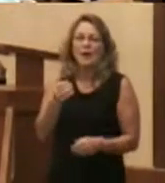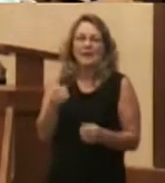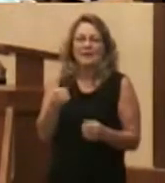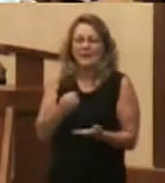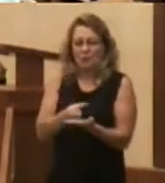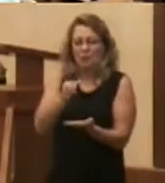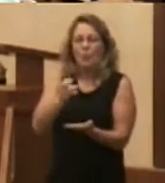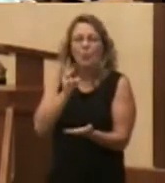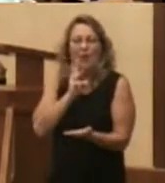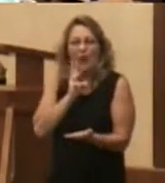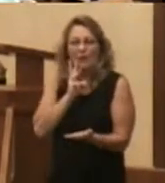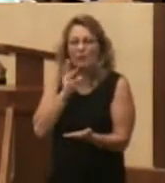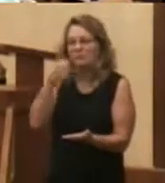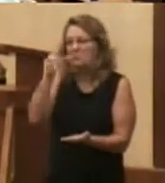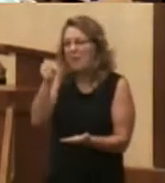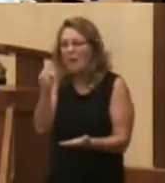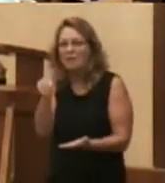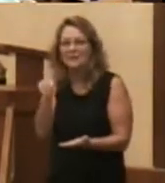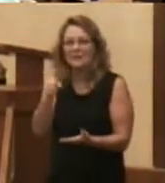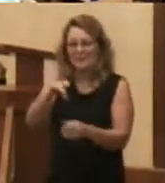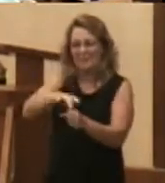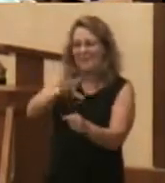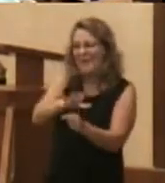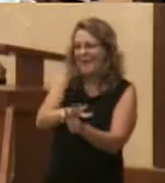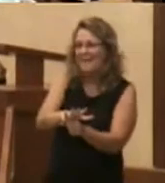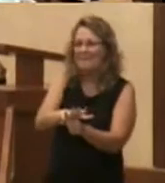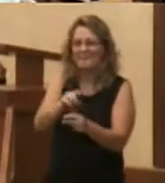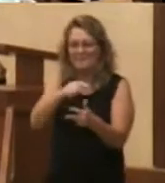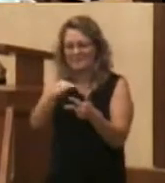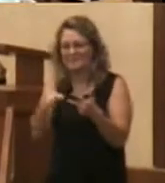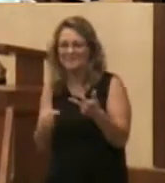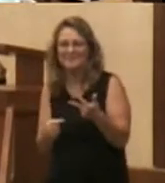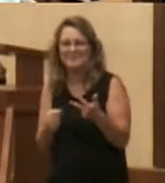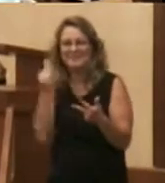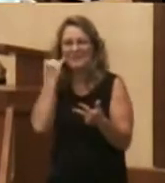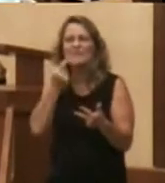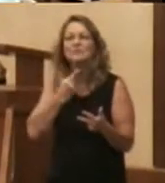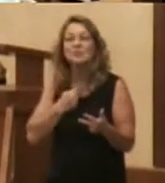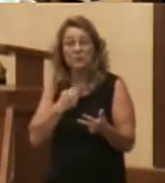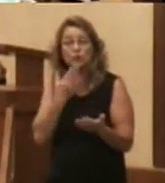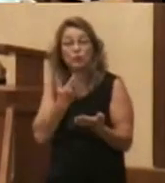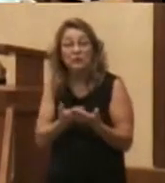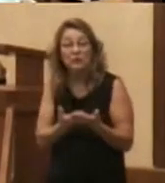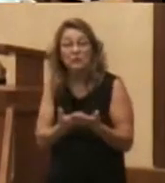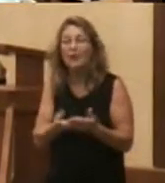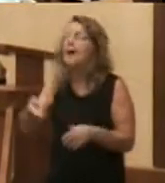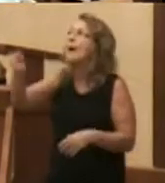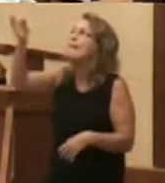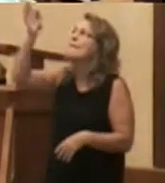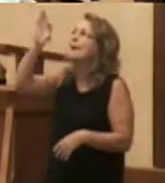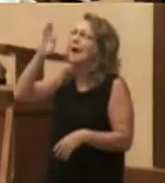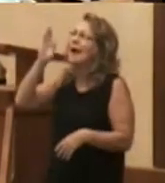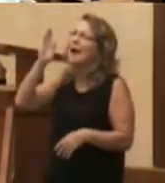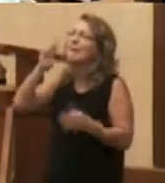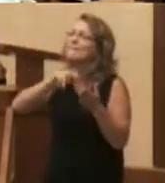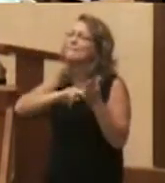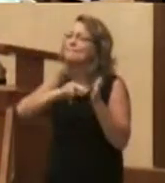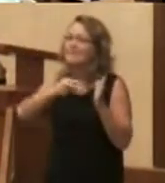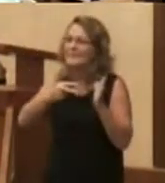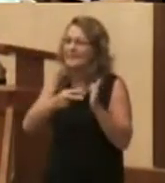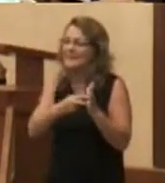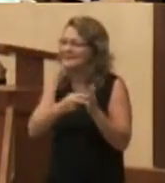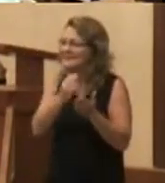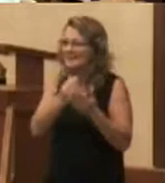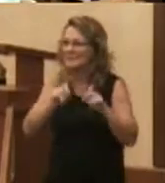or milk, or maybe Coca-Cola when you're thirsty. Well, God is talking about something more than free